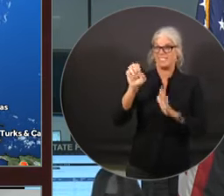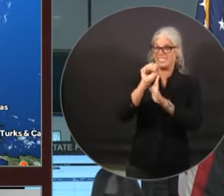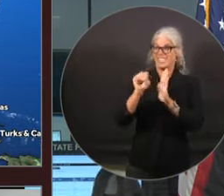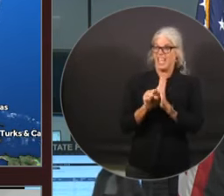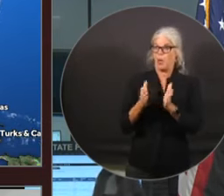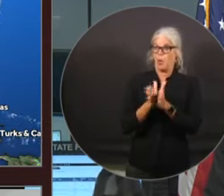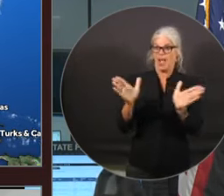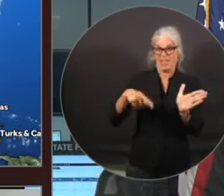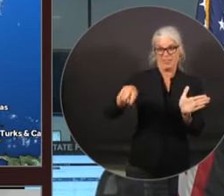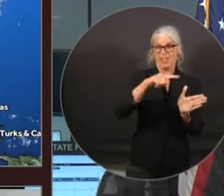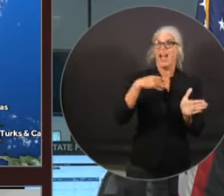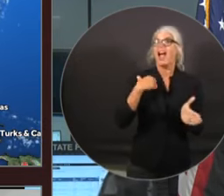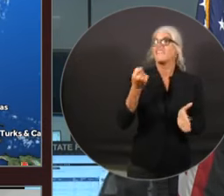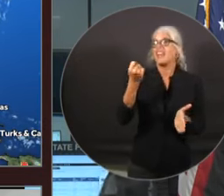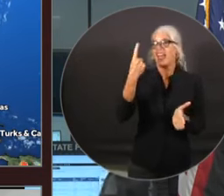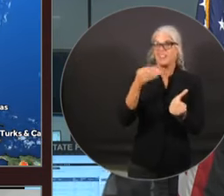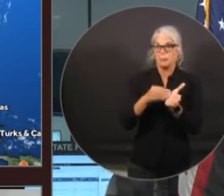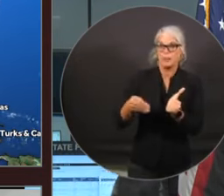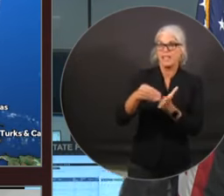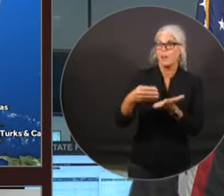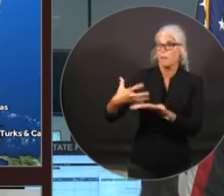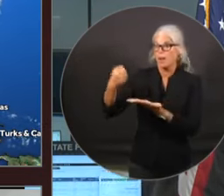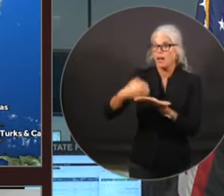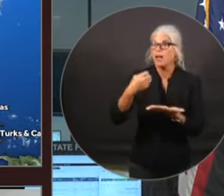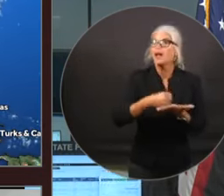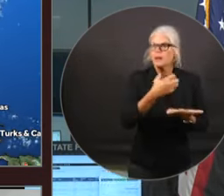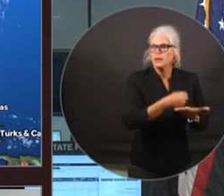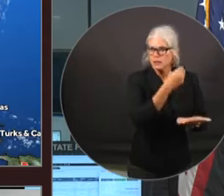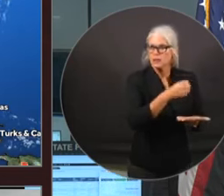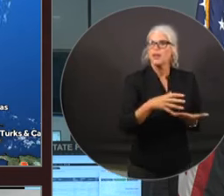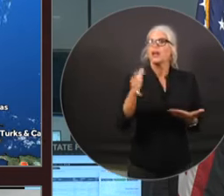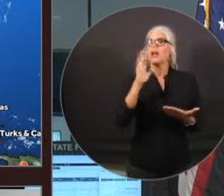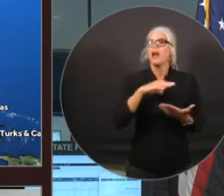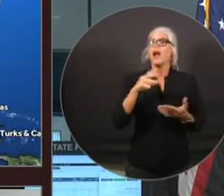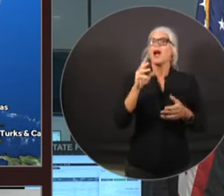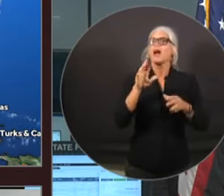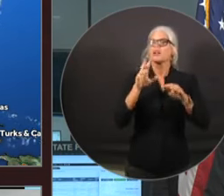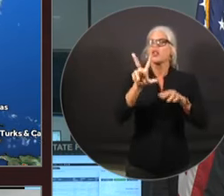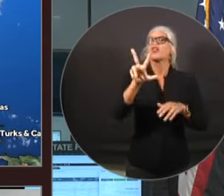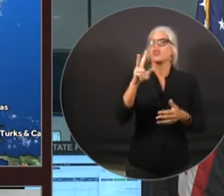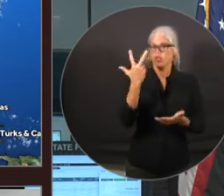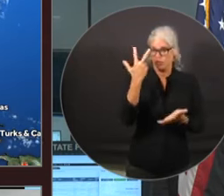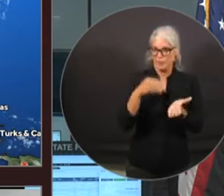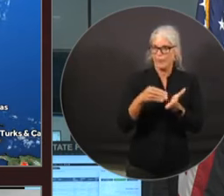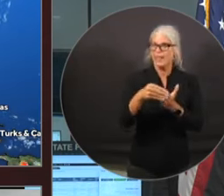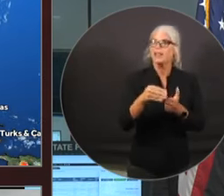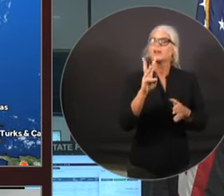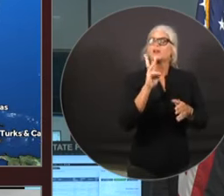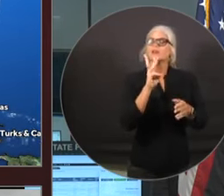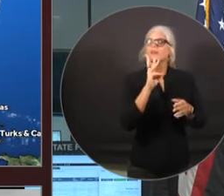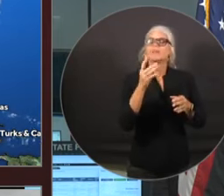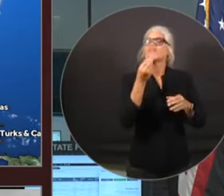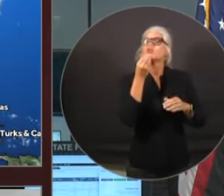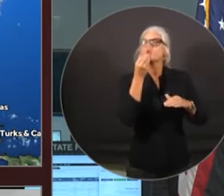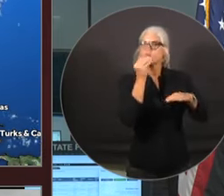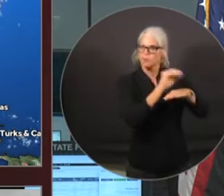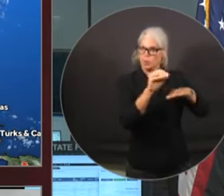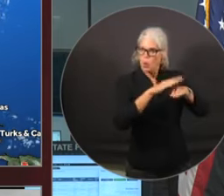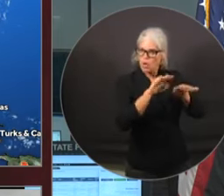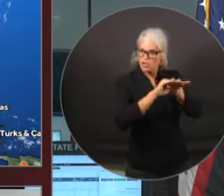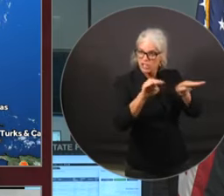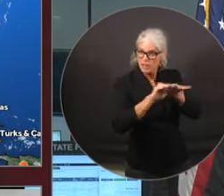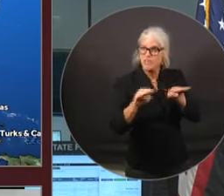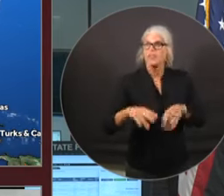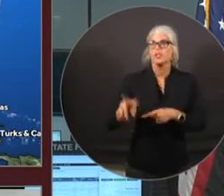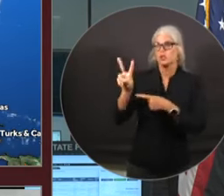33 million shelf stable meals. We have pre-stage 670,000 bottles of water, 287